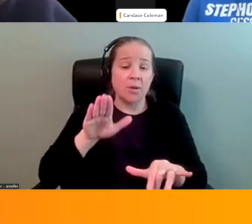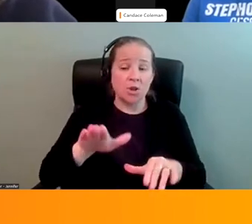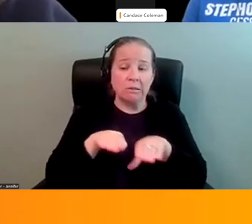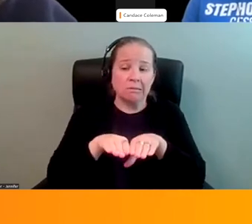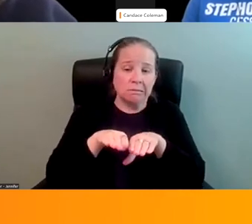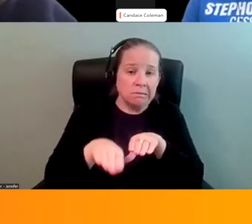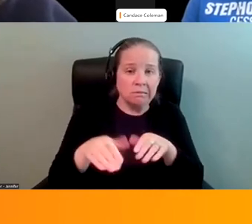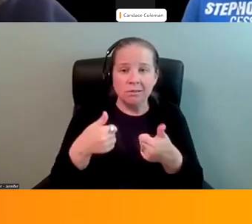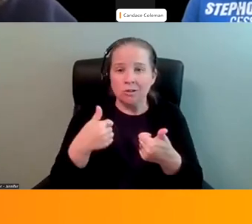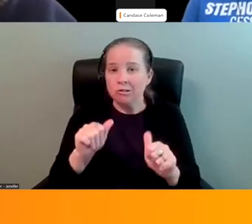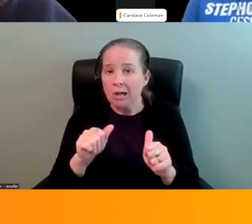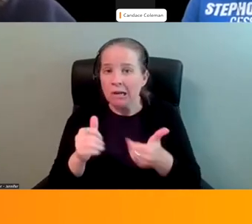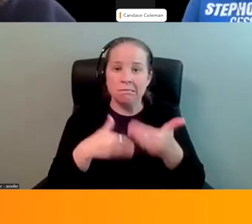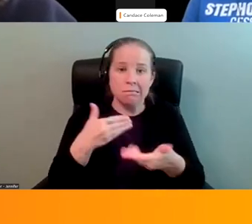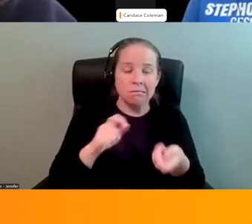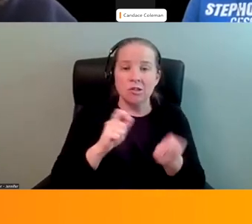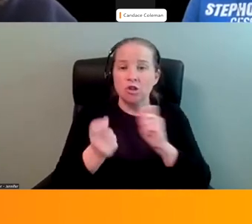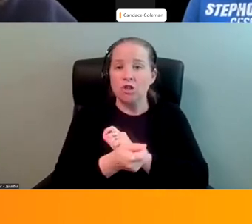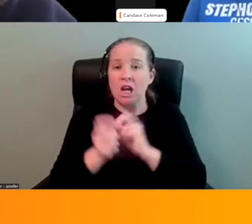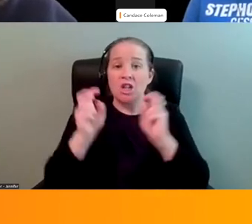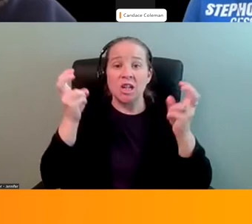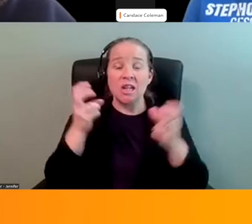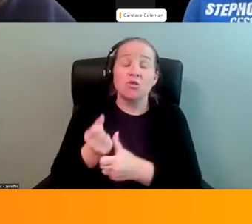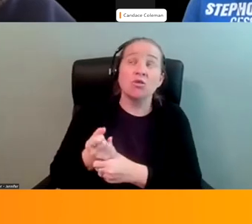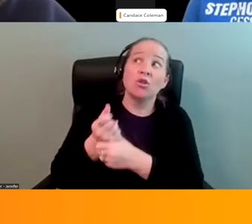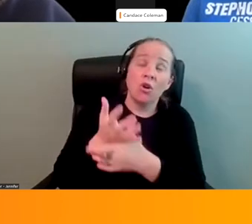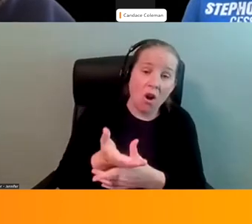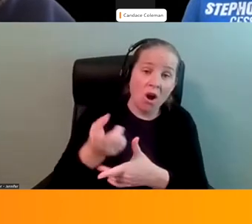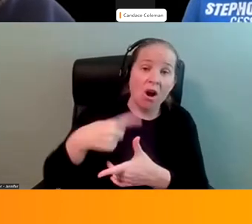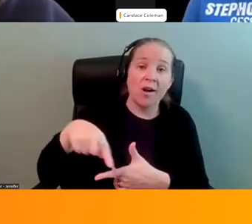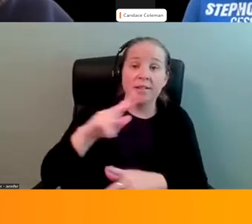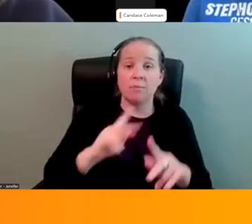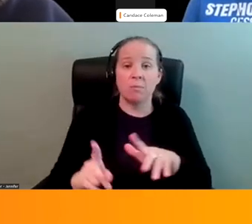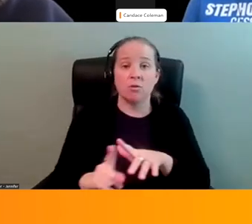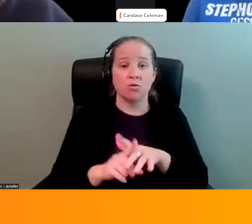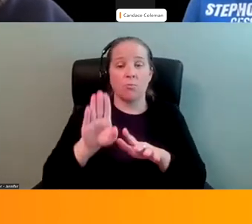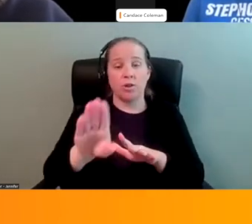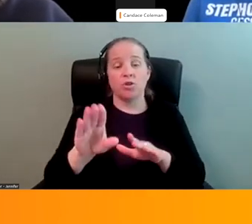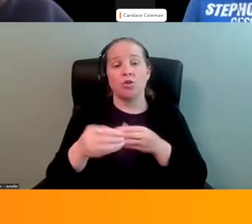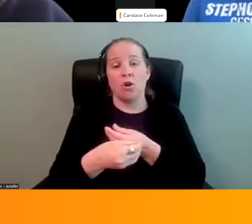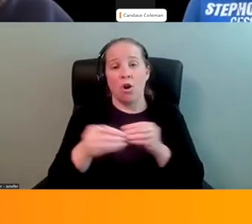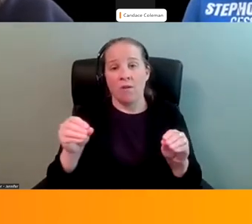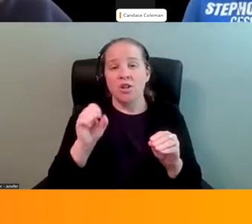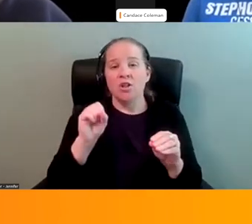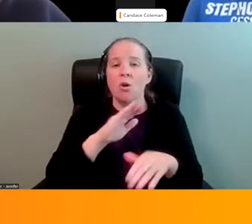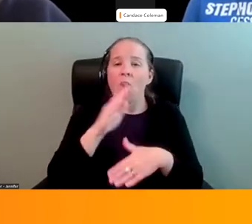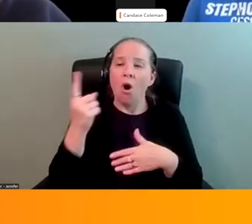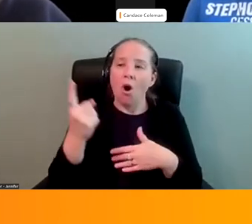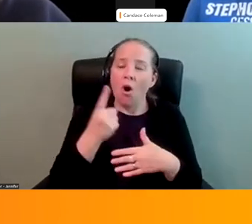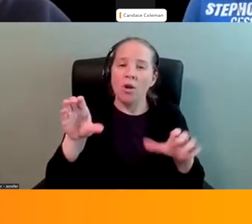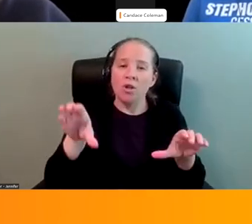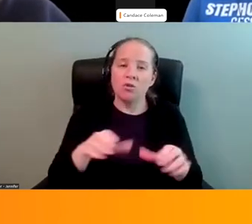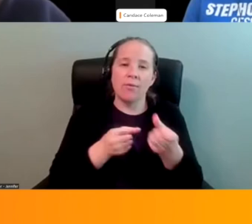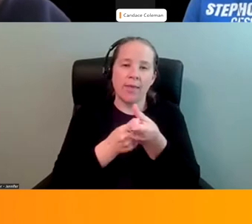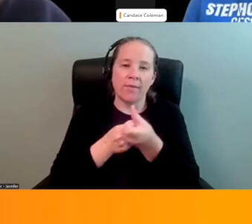and trying to change the issues that are causing people to be in your office. So always doing that advocacy piece as